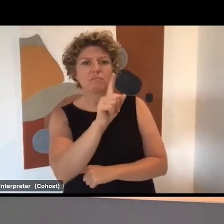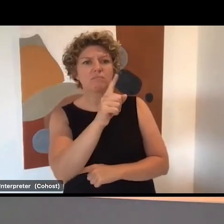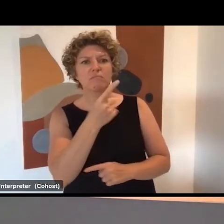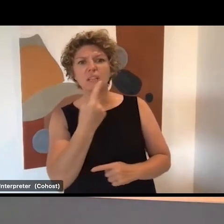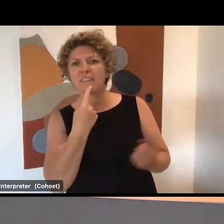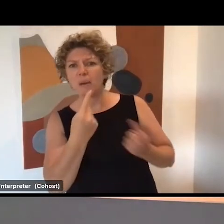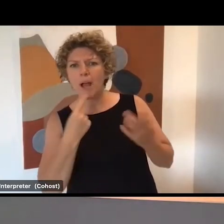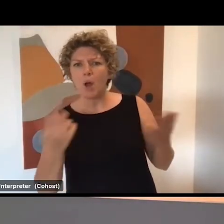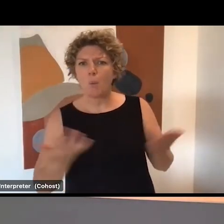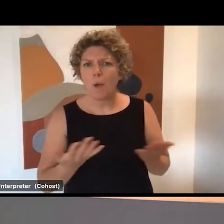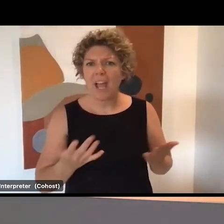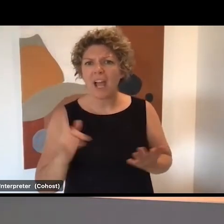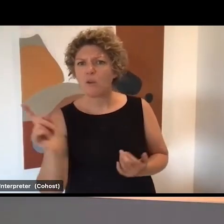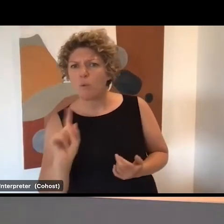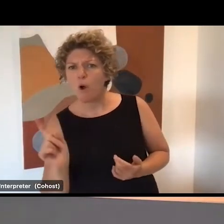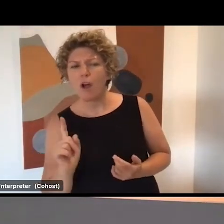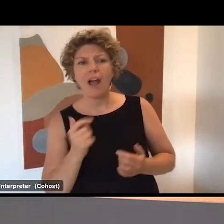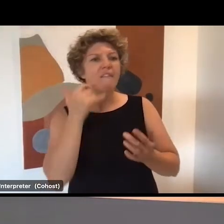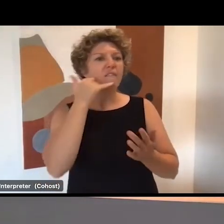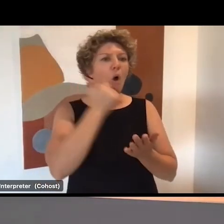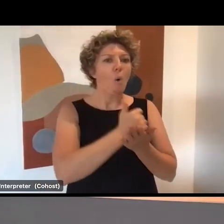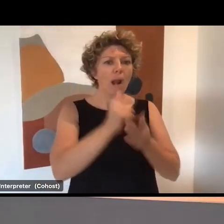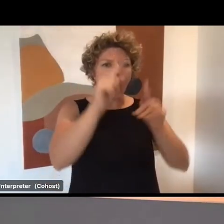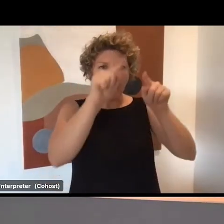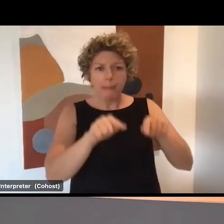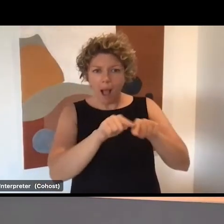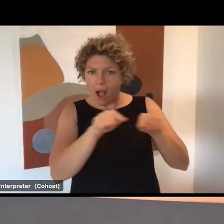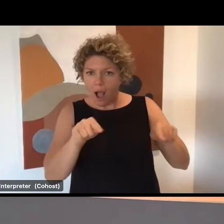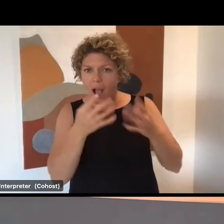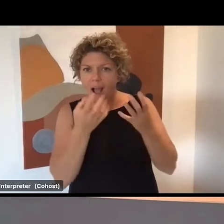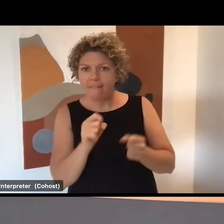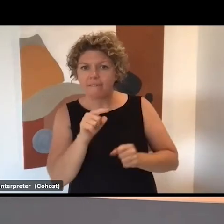out more information. And you can see the number down the bottom.